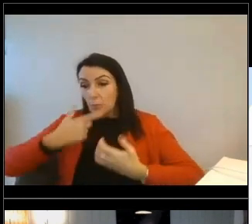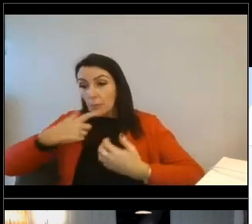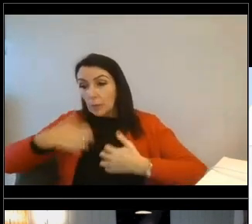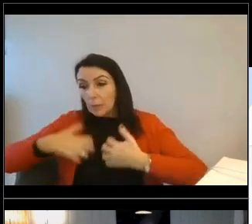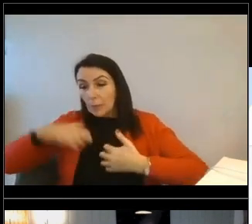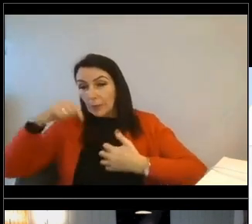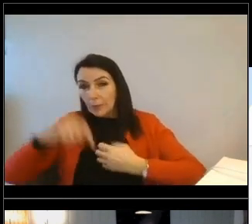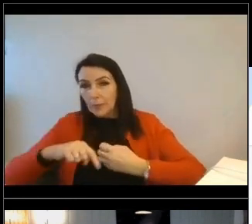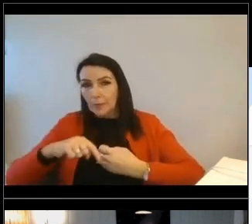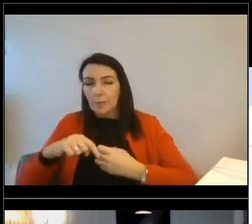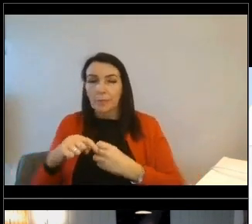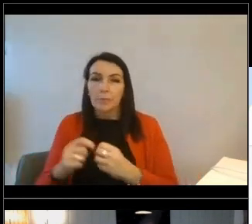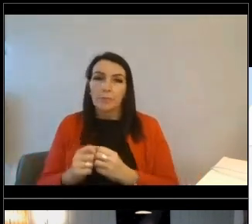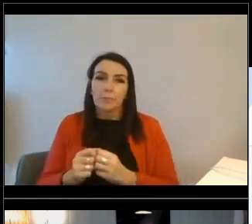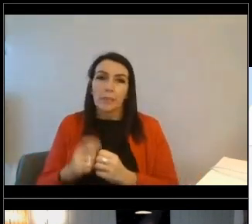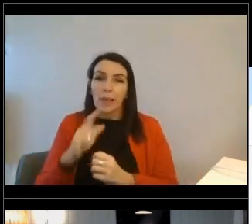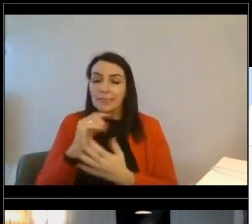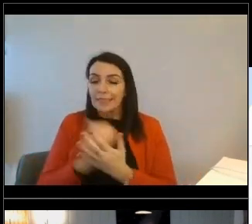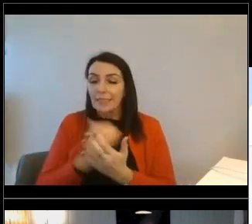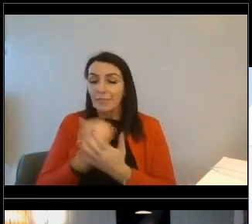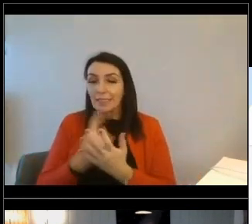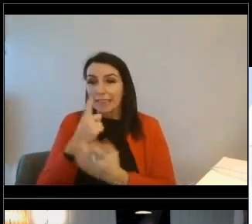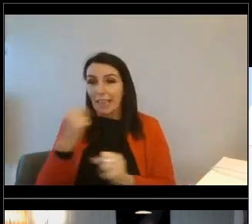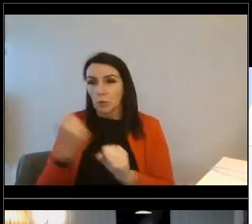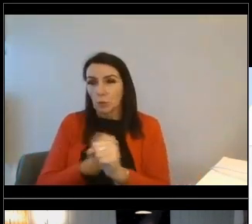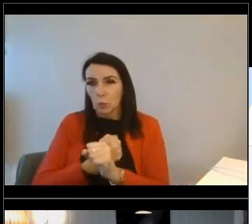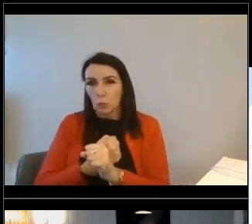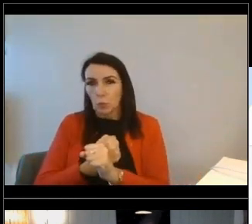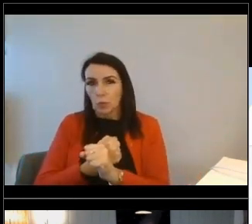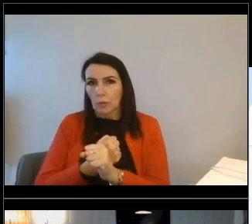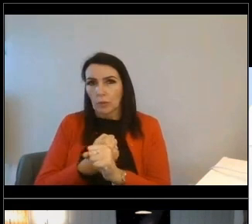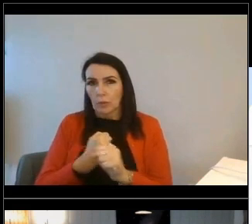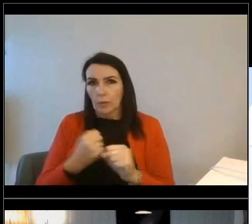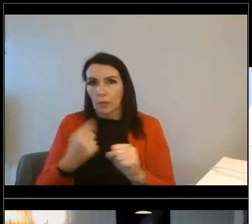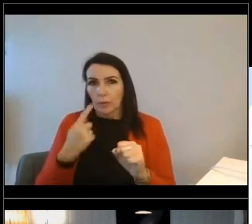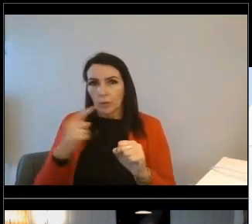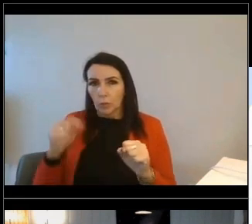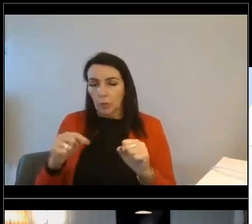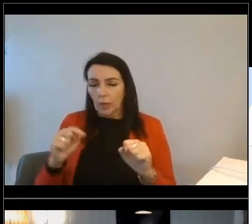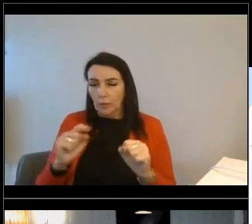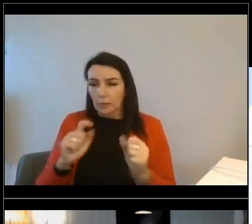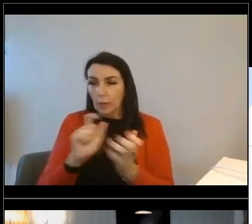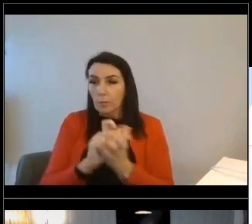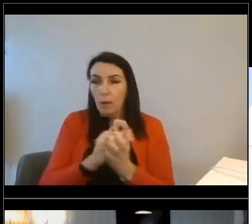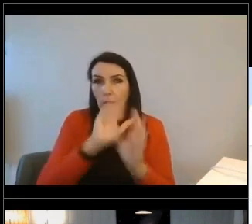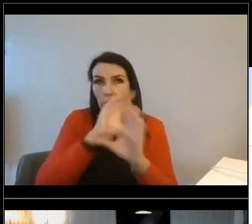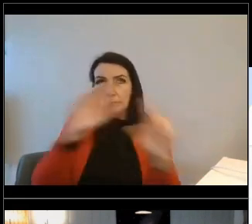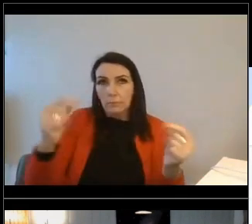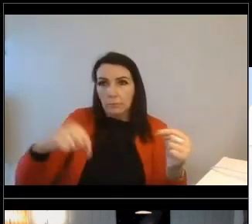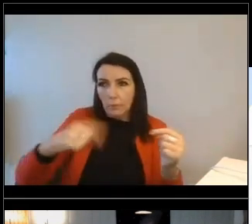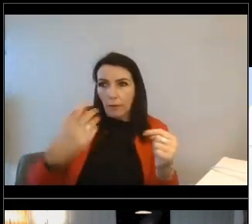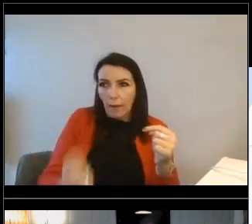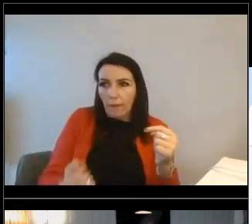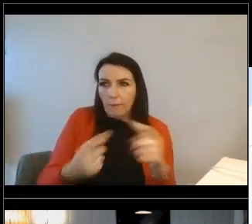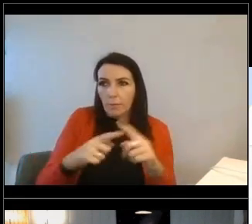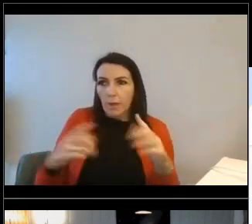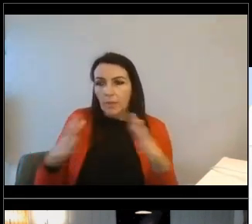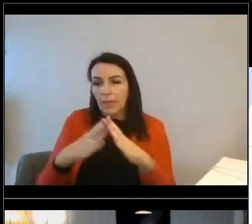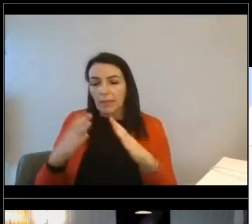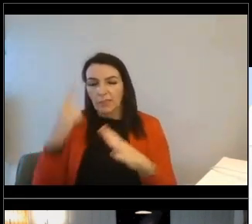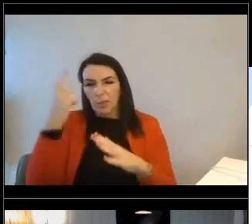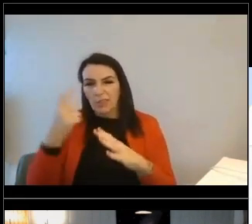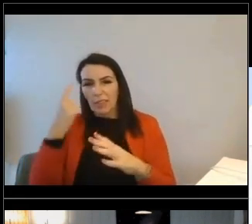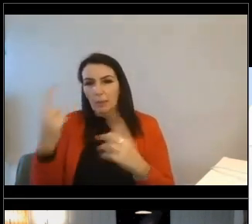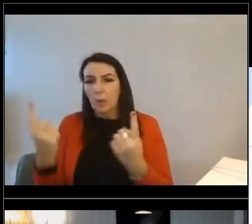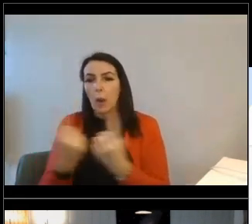type of savings that can be made so that you can both market to those needs, but also think about things like product creation, which, you know,